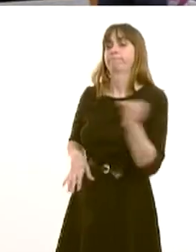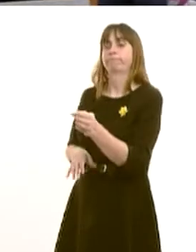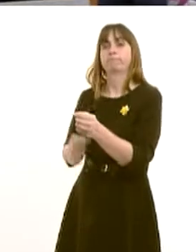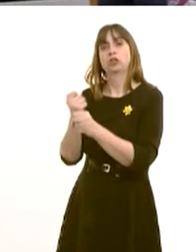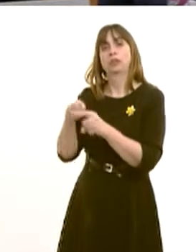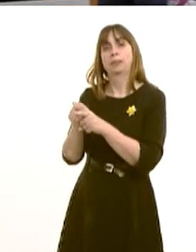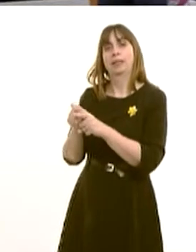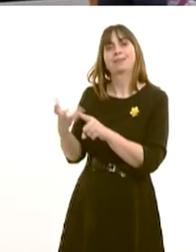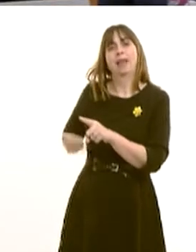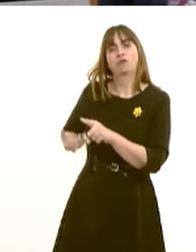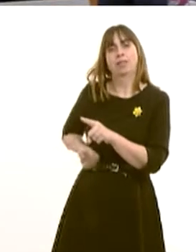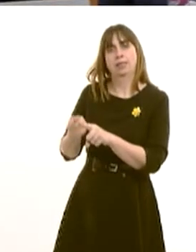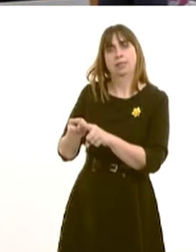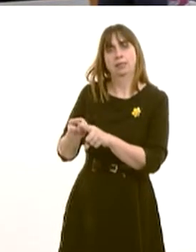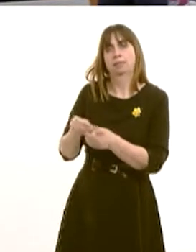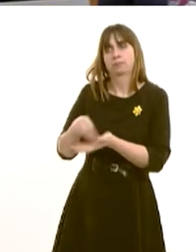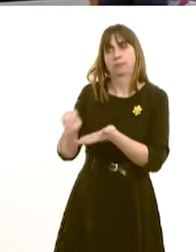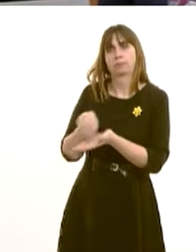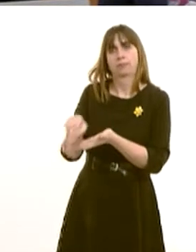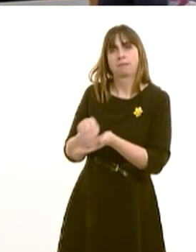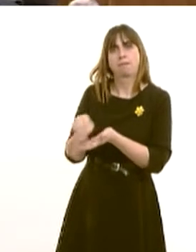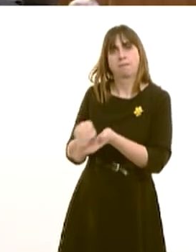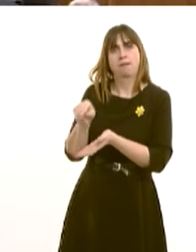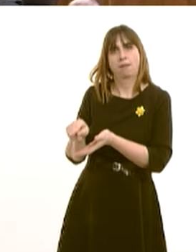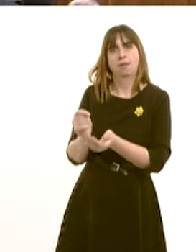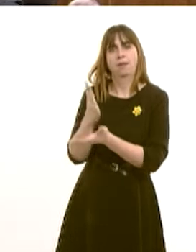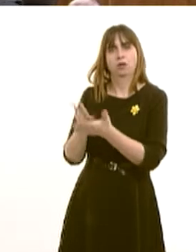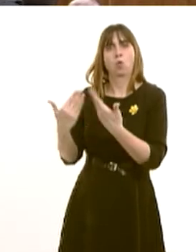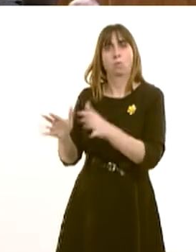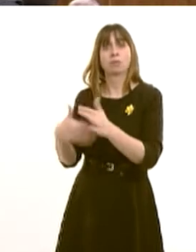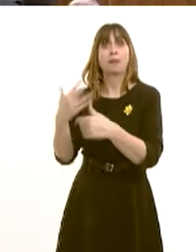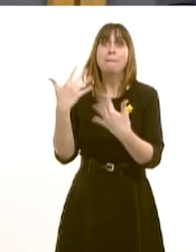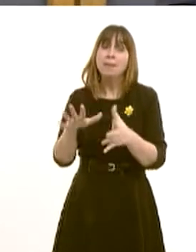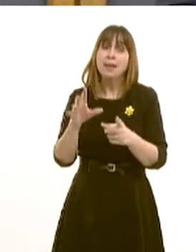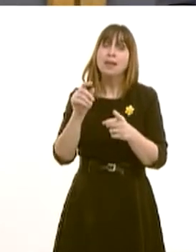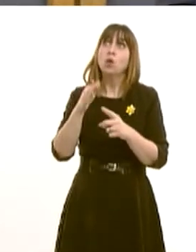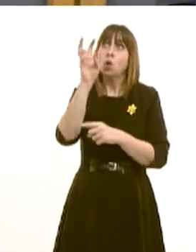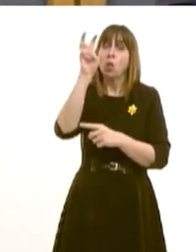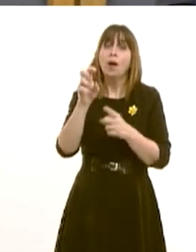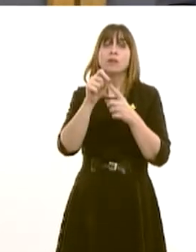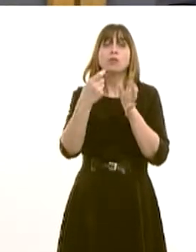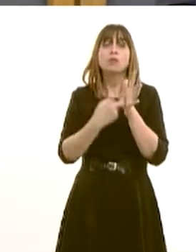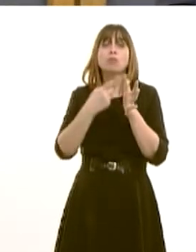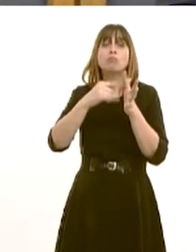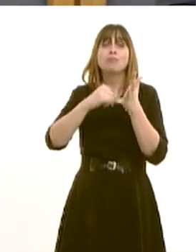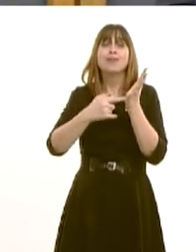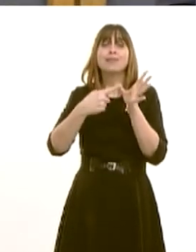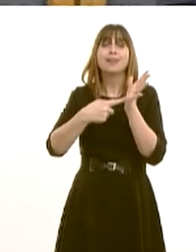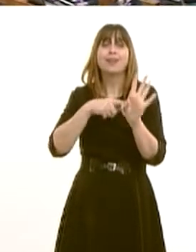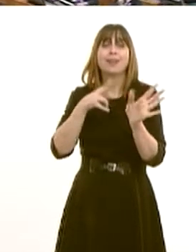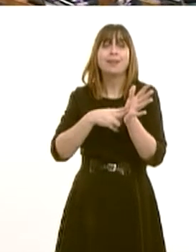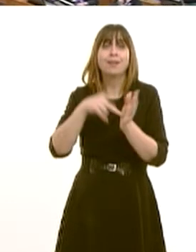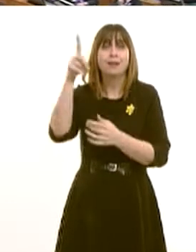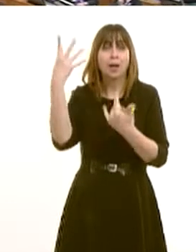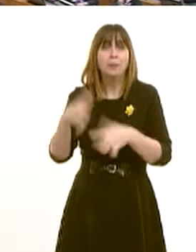to ensure that the service continues. And that's what's happened in Prestatin in North Wales. Thank you, Presiding Officer.